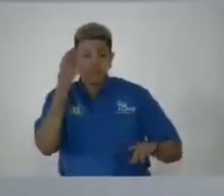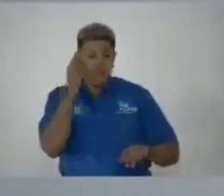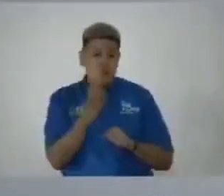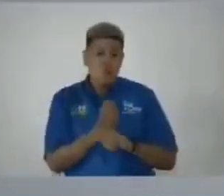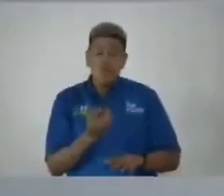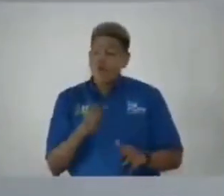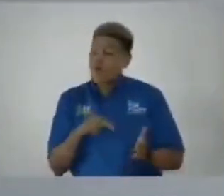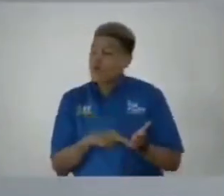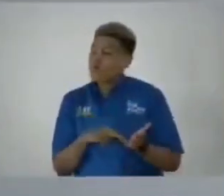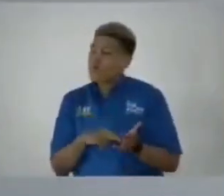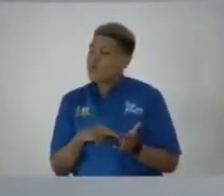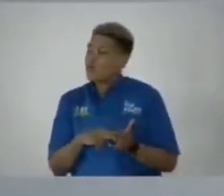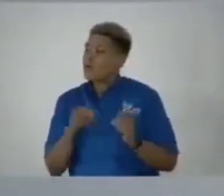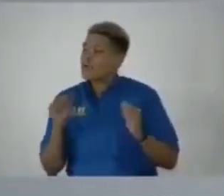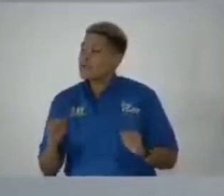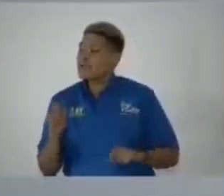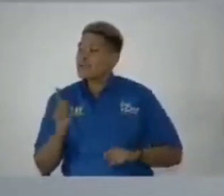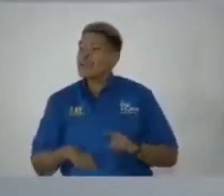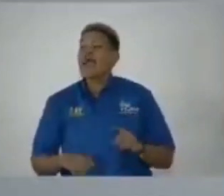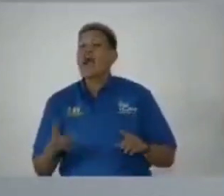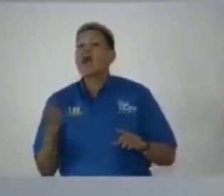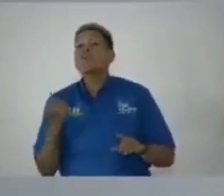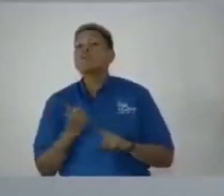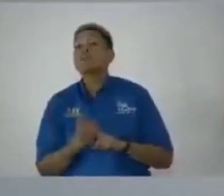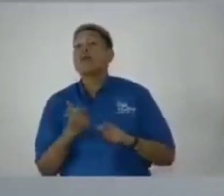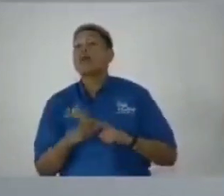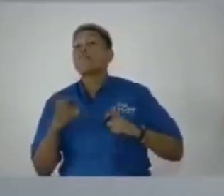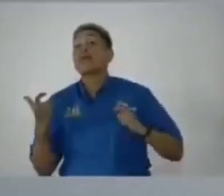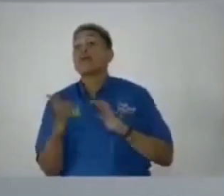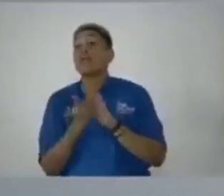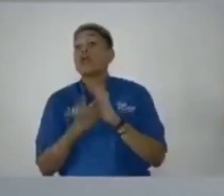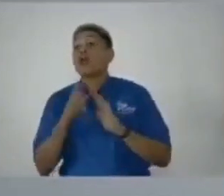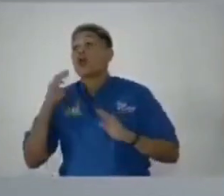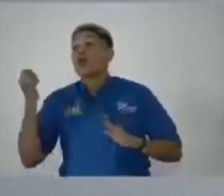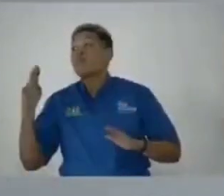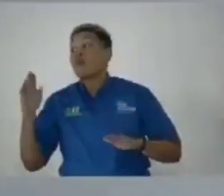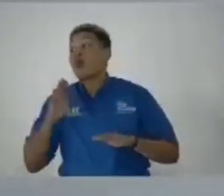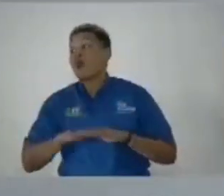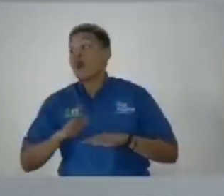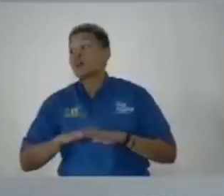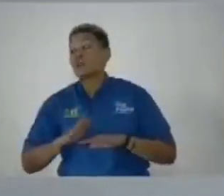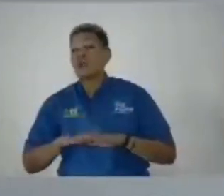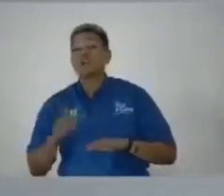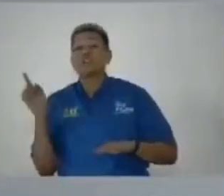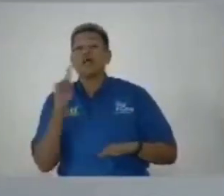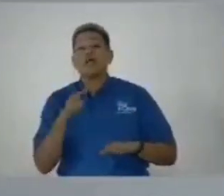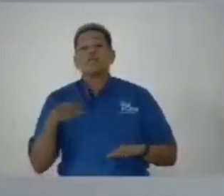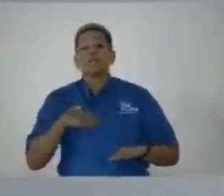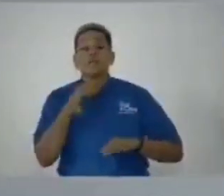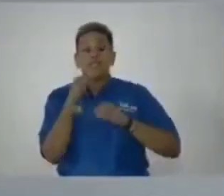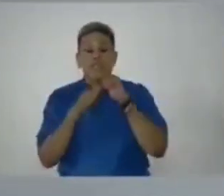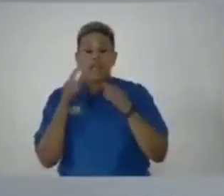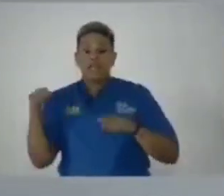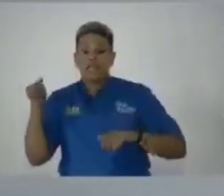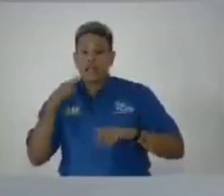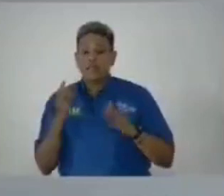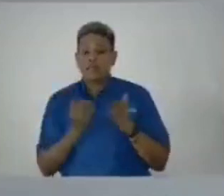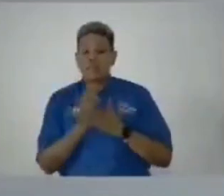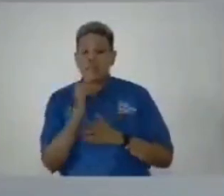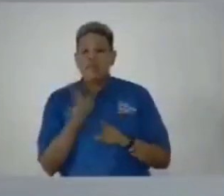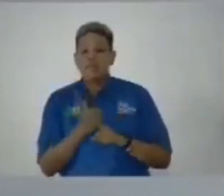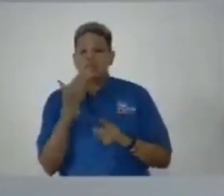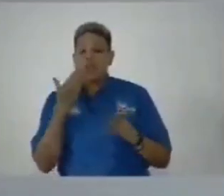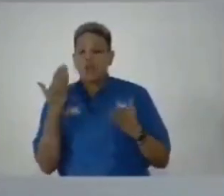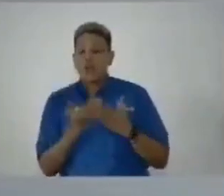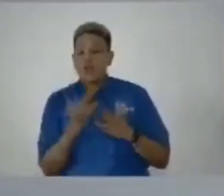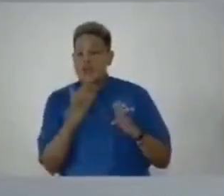nurse cannot obtain a big law firm and consultants we deny them the right to a good name